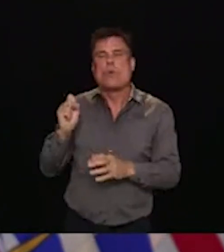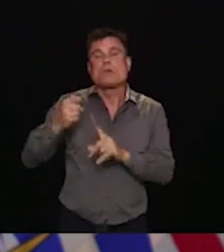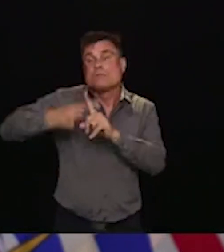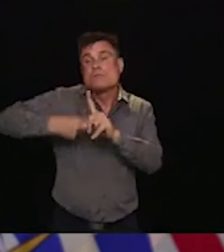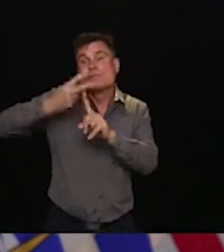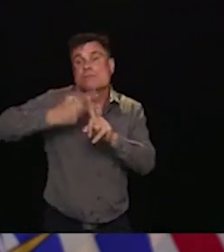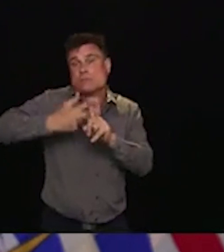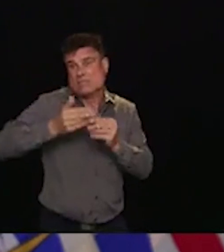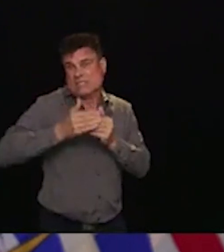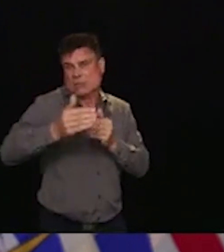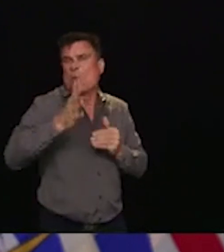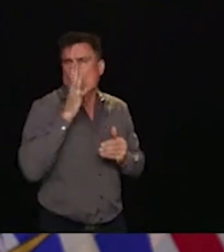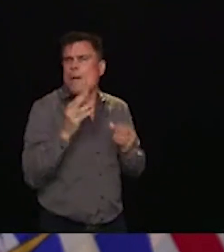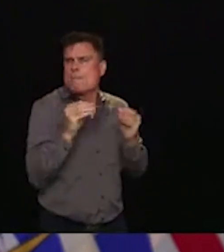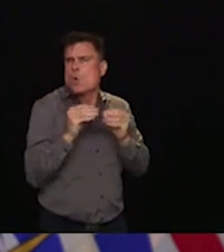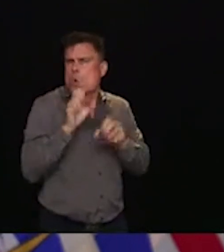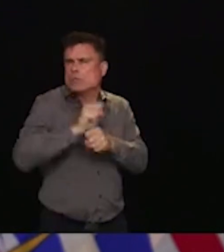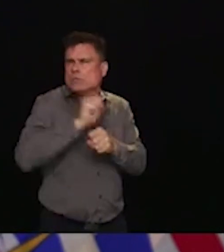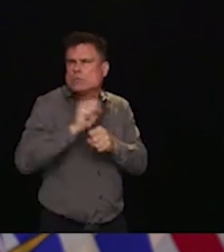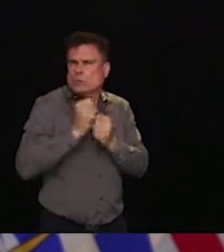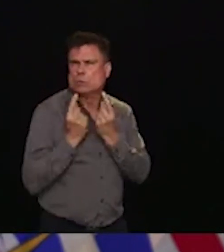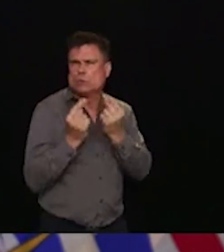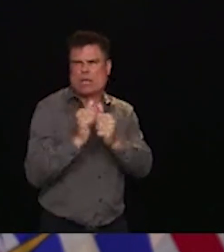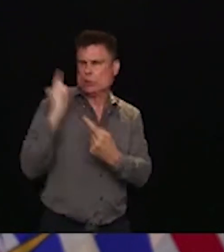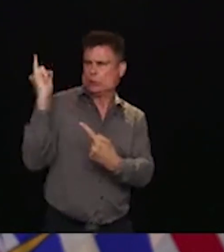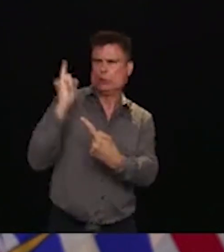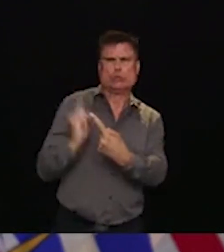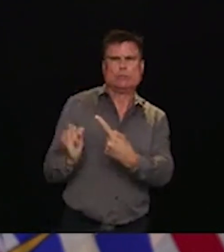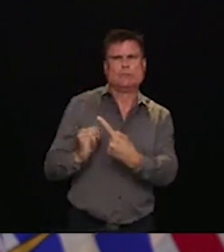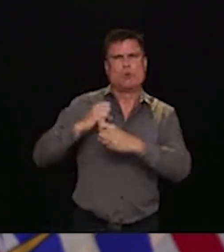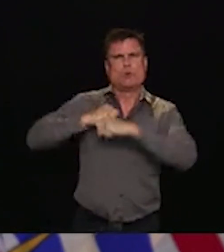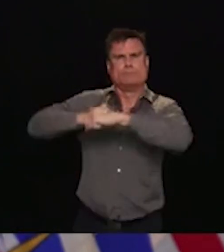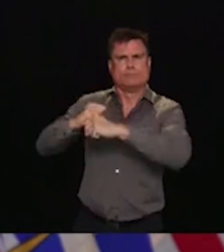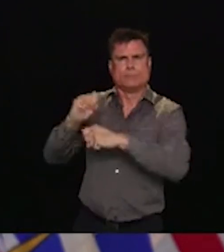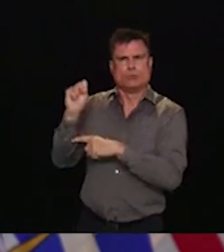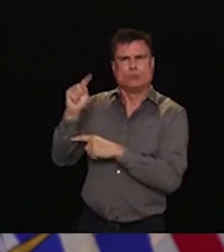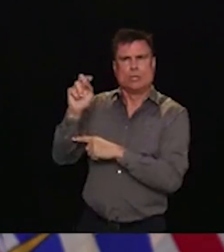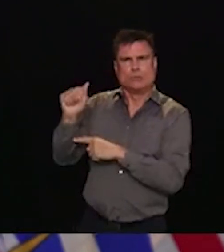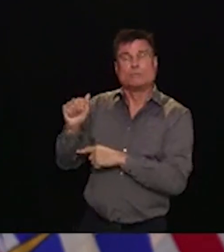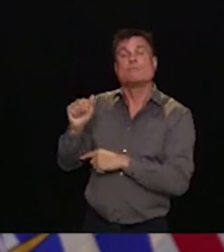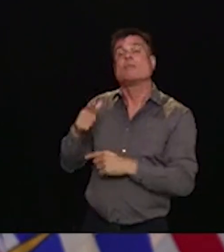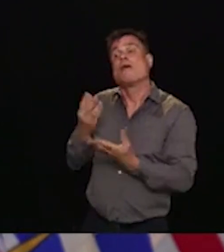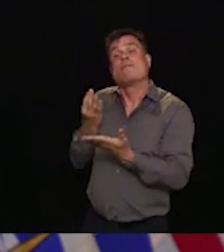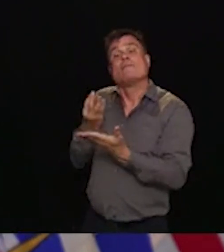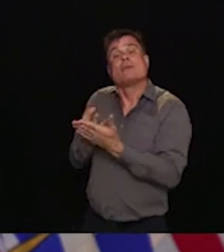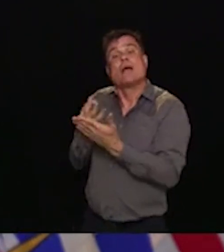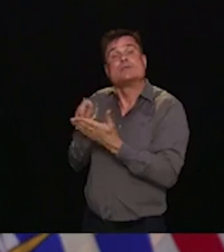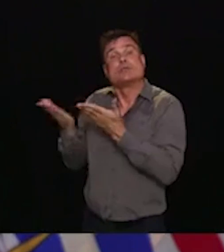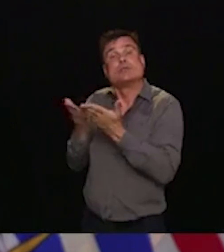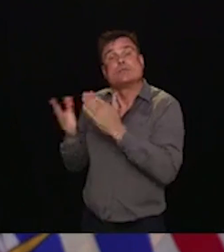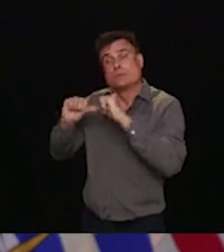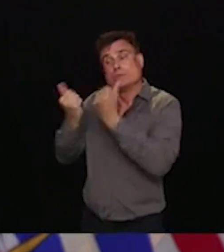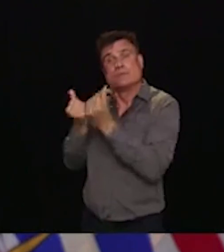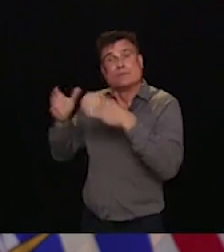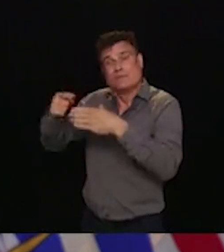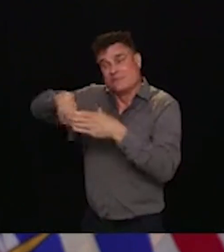their work as well, identifying the changes that are needed for all the different groups out there.